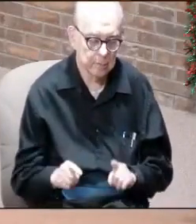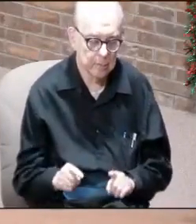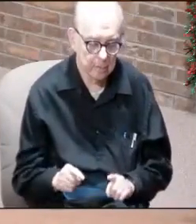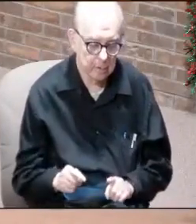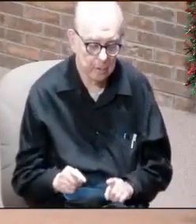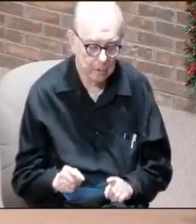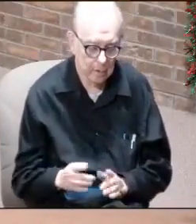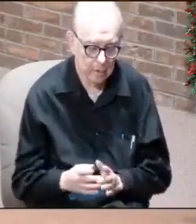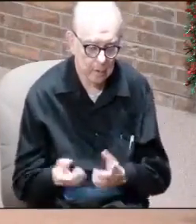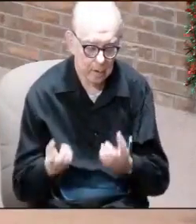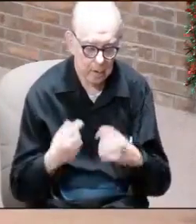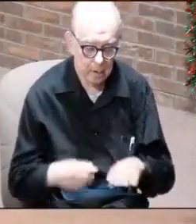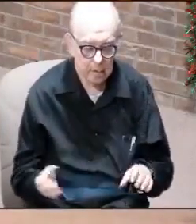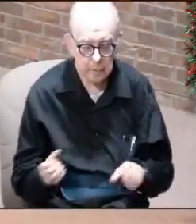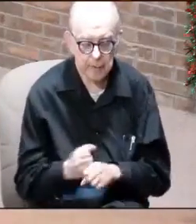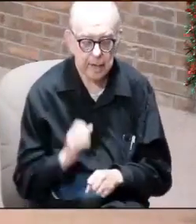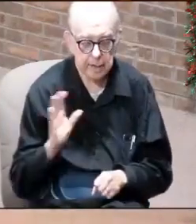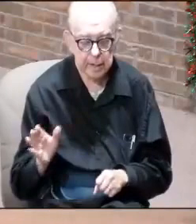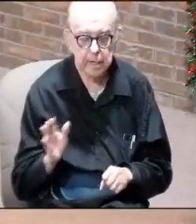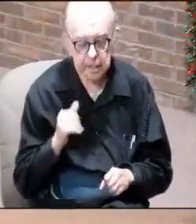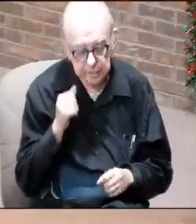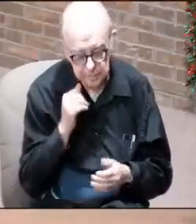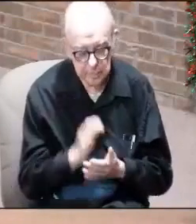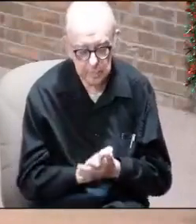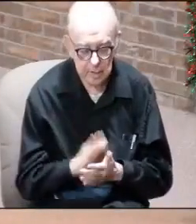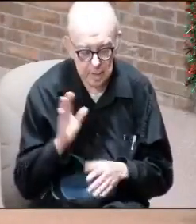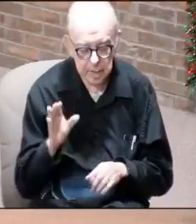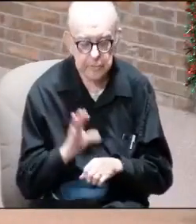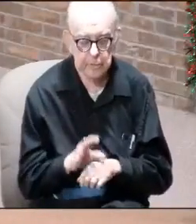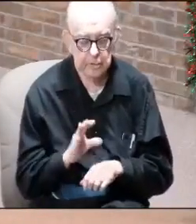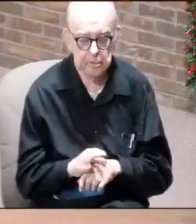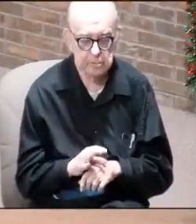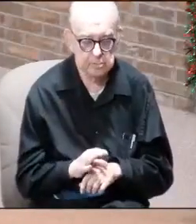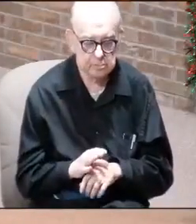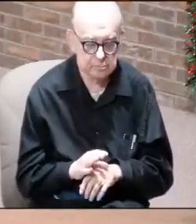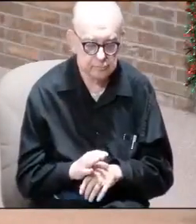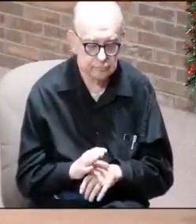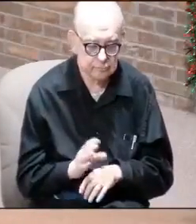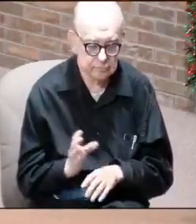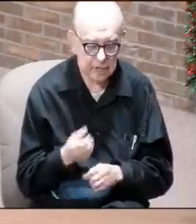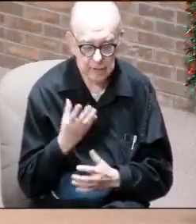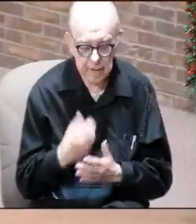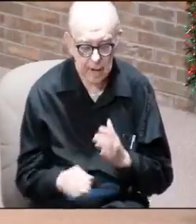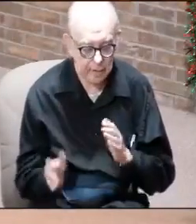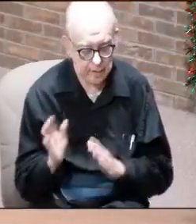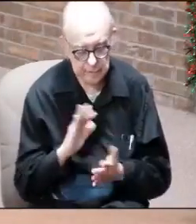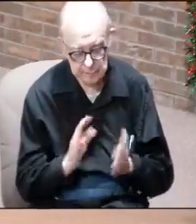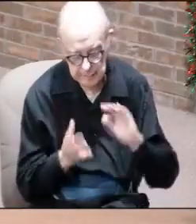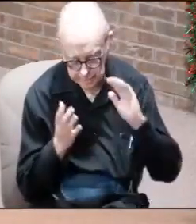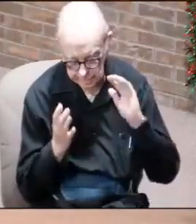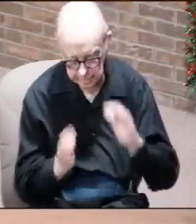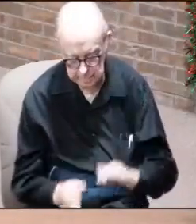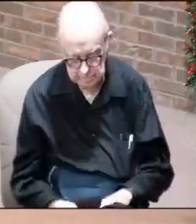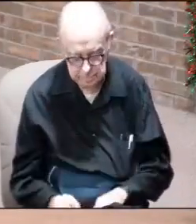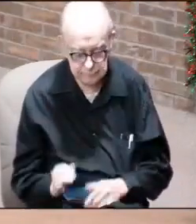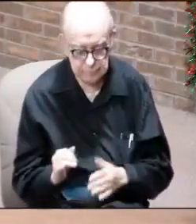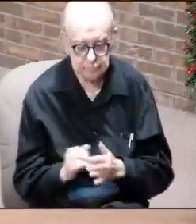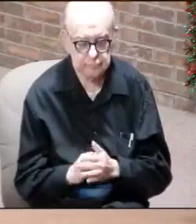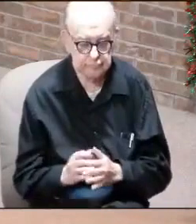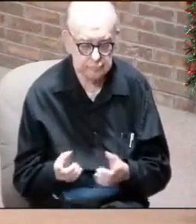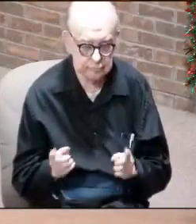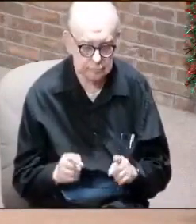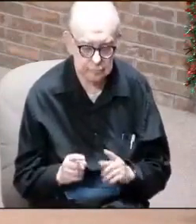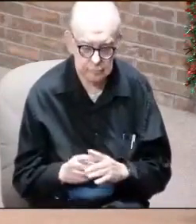comes back to get his bride, his church, to get us out of this mess. And he says that